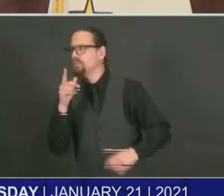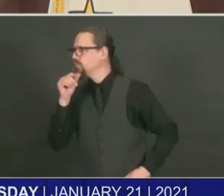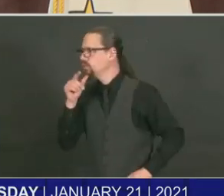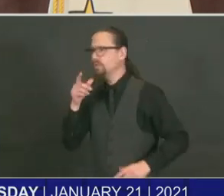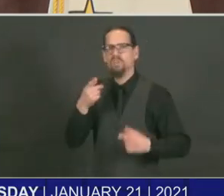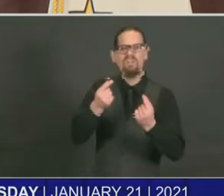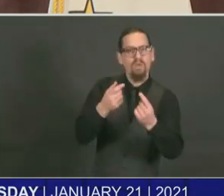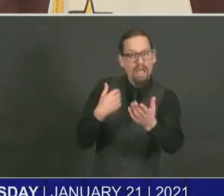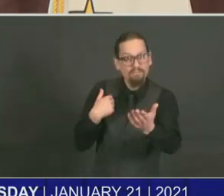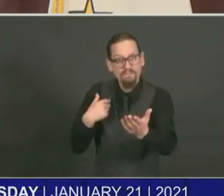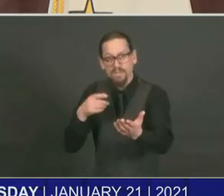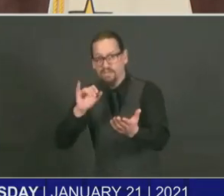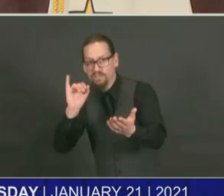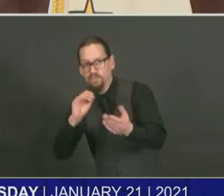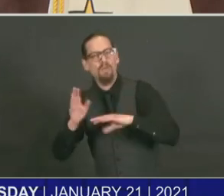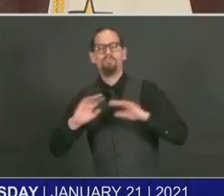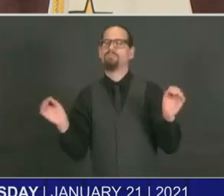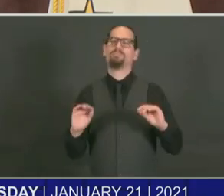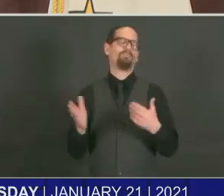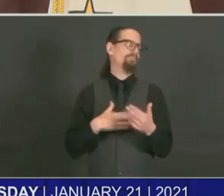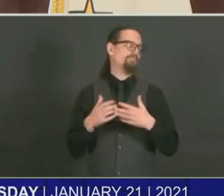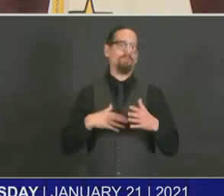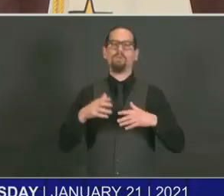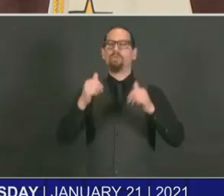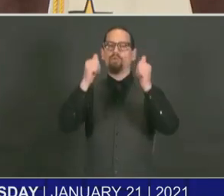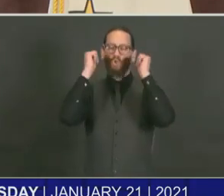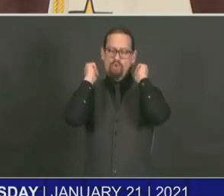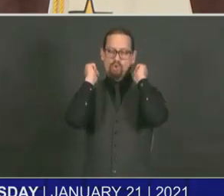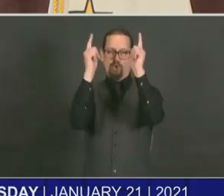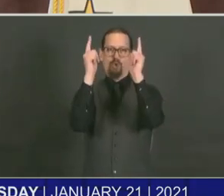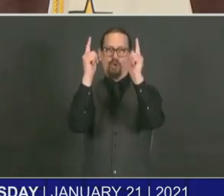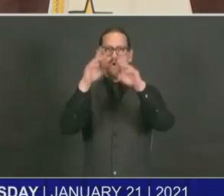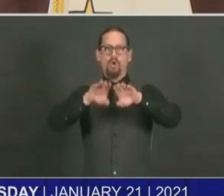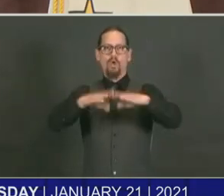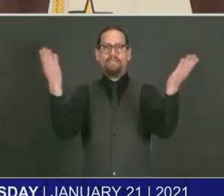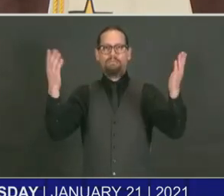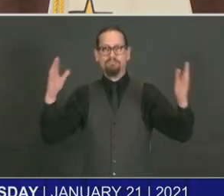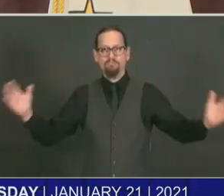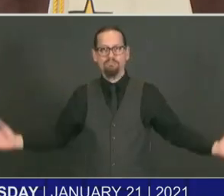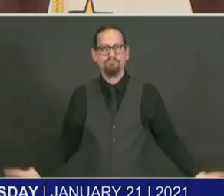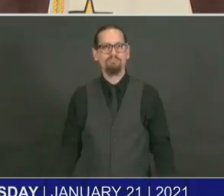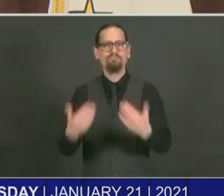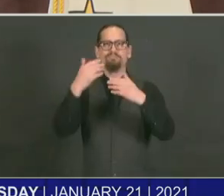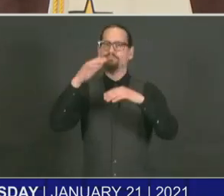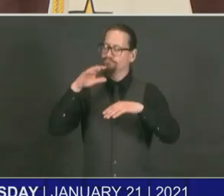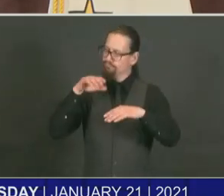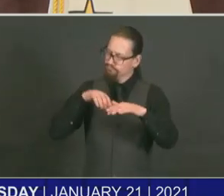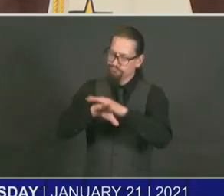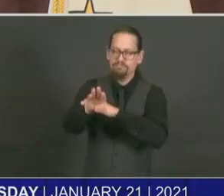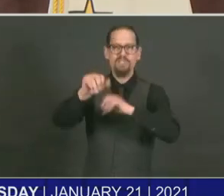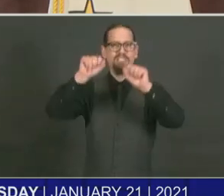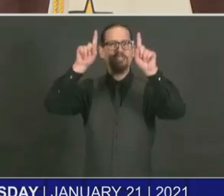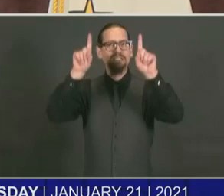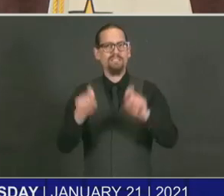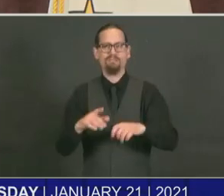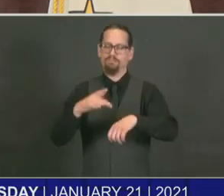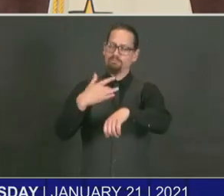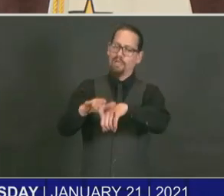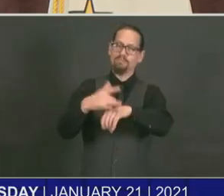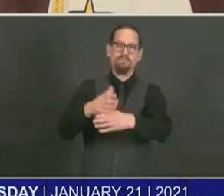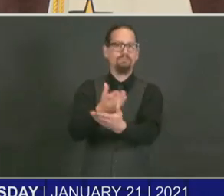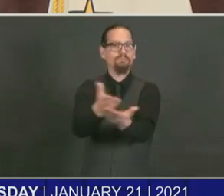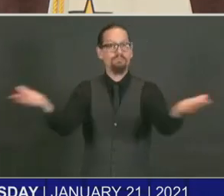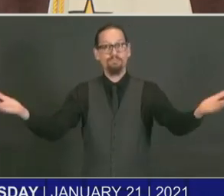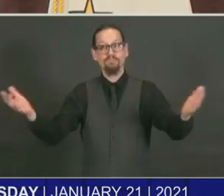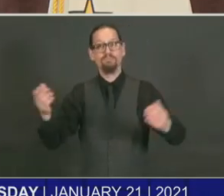take advantage of the testing capacity that we have in the state. It's a way to keep yourself healthy and safe